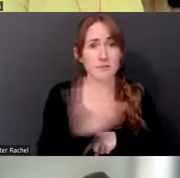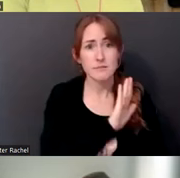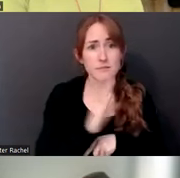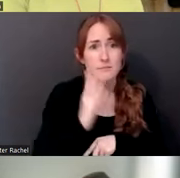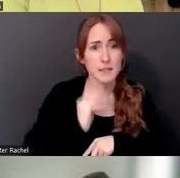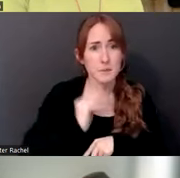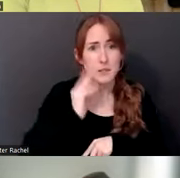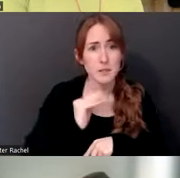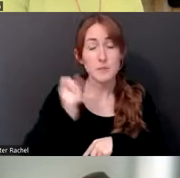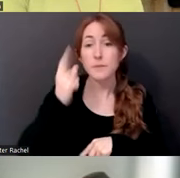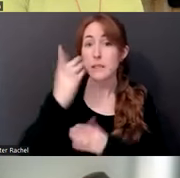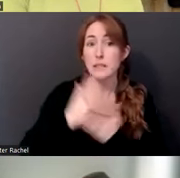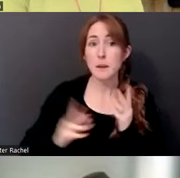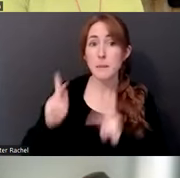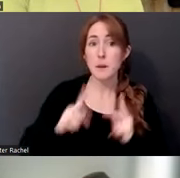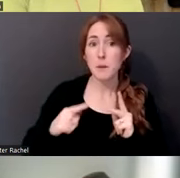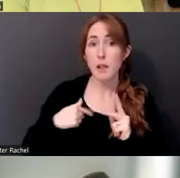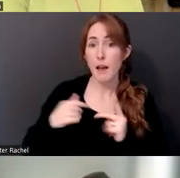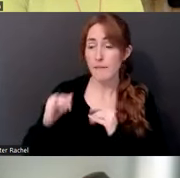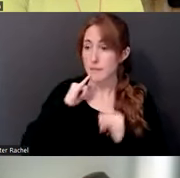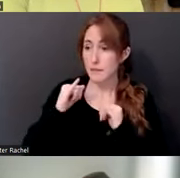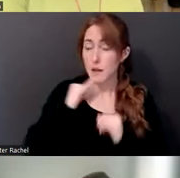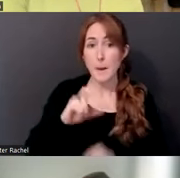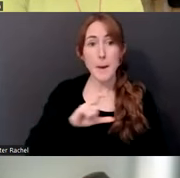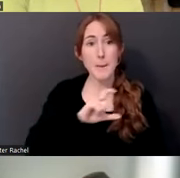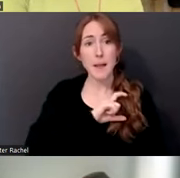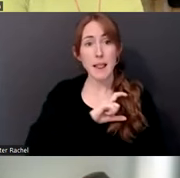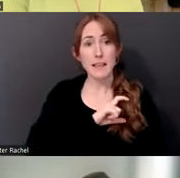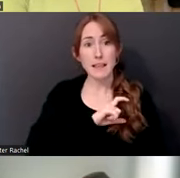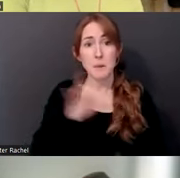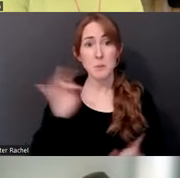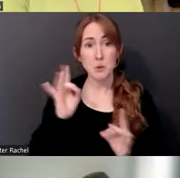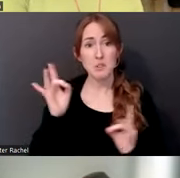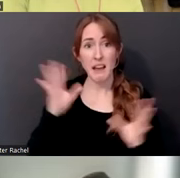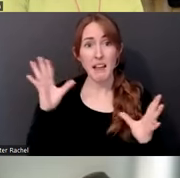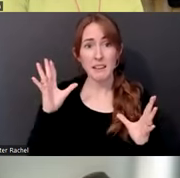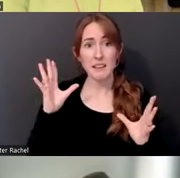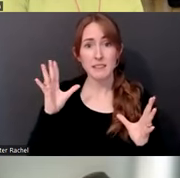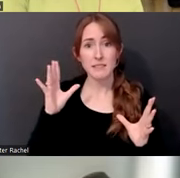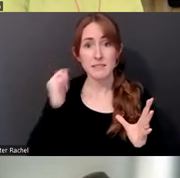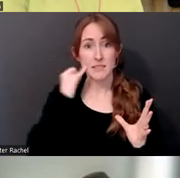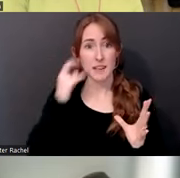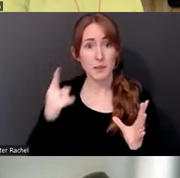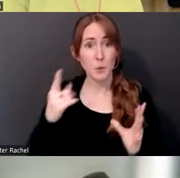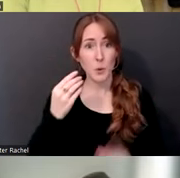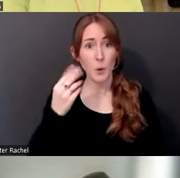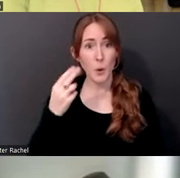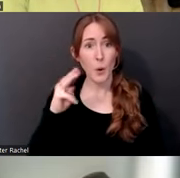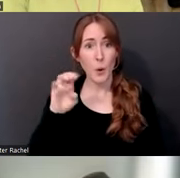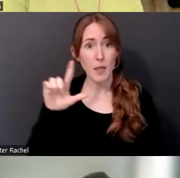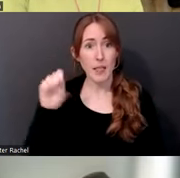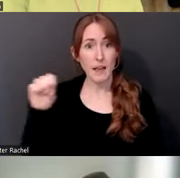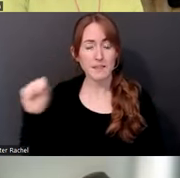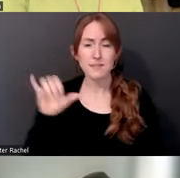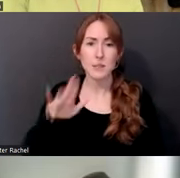example, like police brutality, if you're homeless is normal. Right. Whereas others, another, yeah. Or